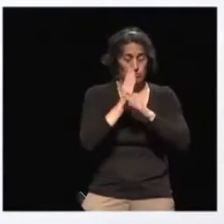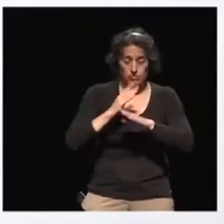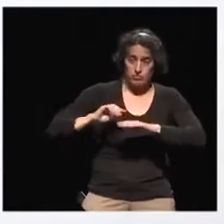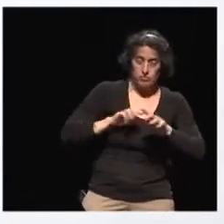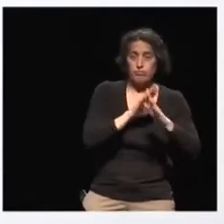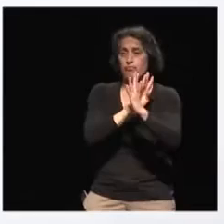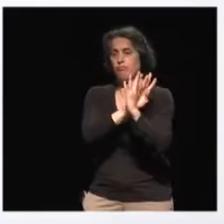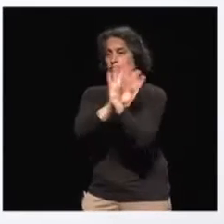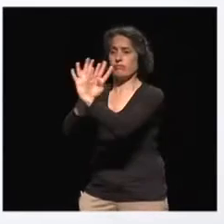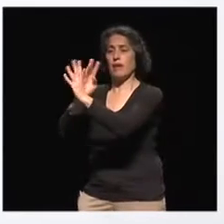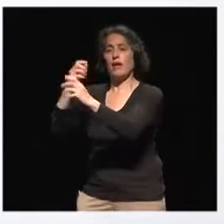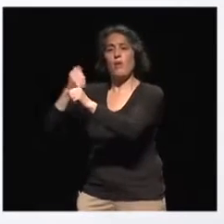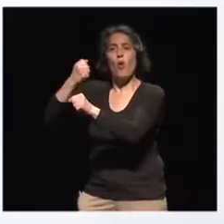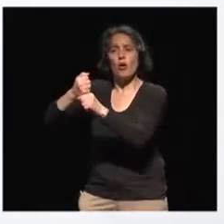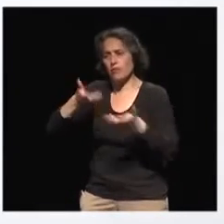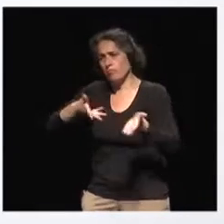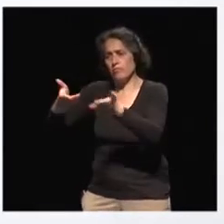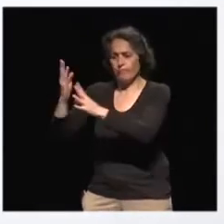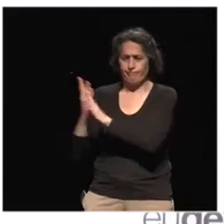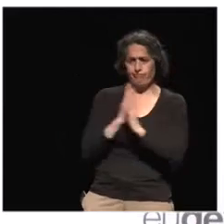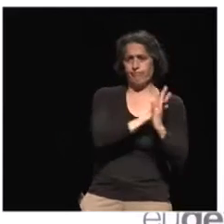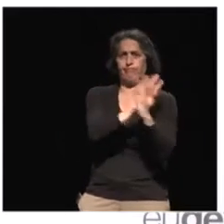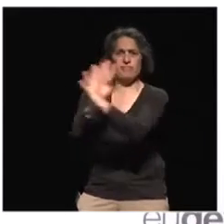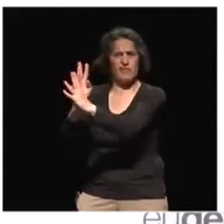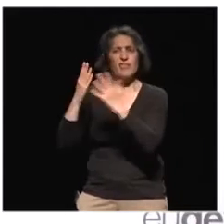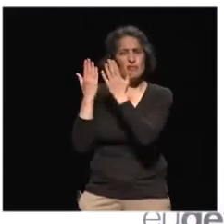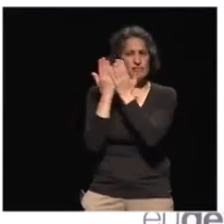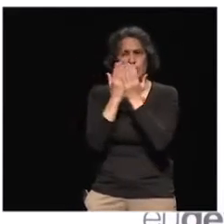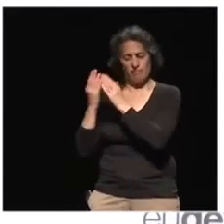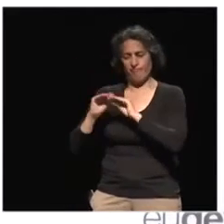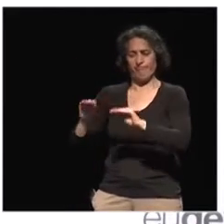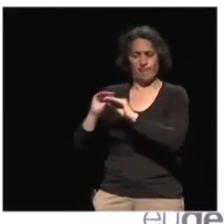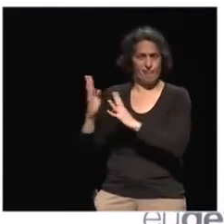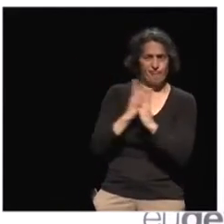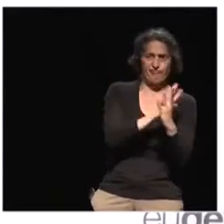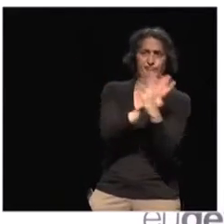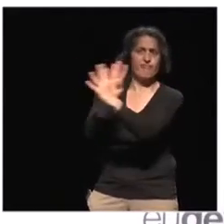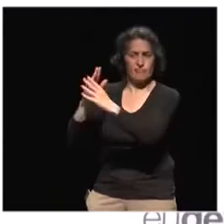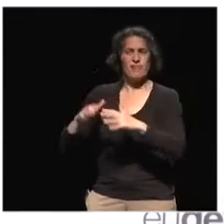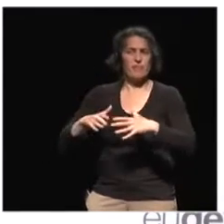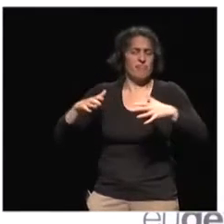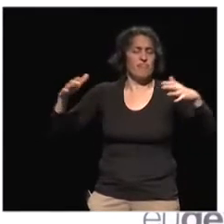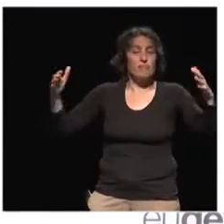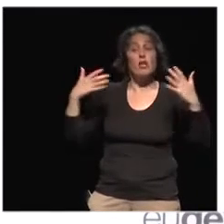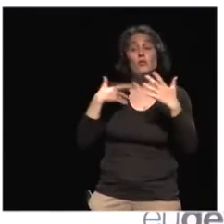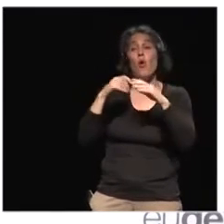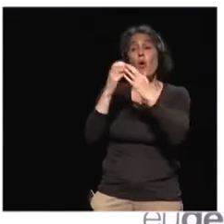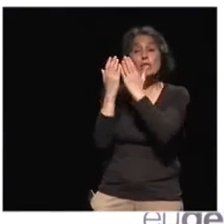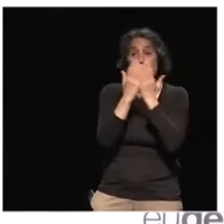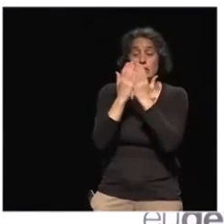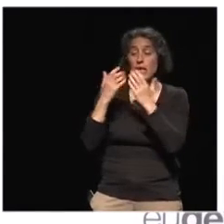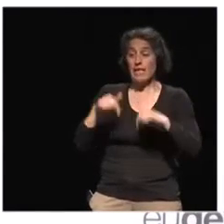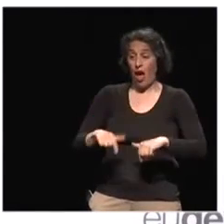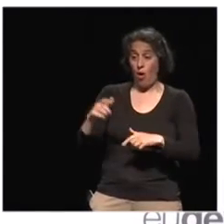increasing production efficiency and stuff. In that, in that whole, and so we are so busy with the education system on exams